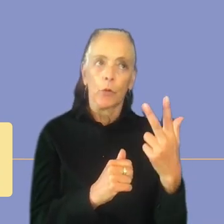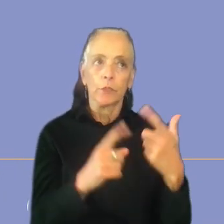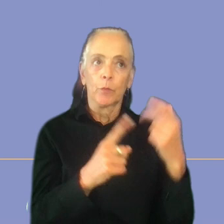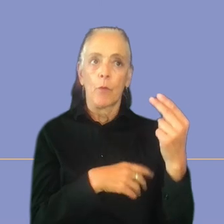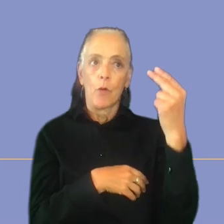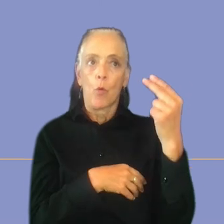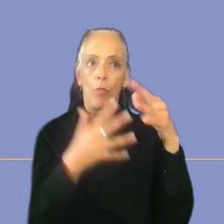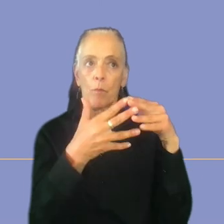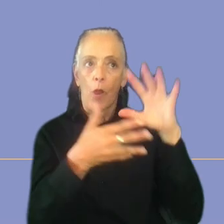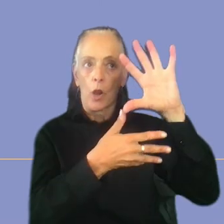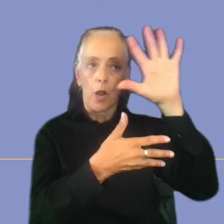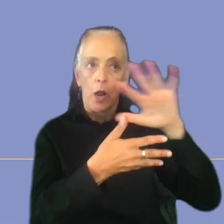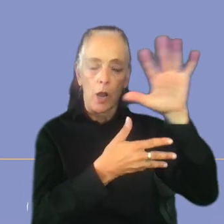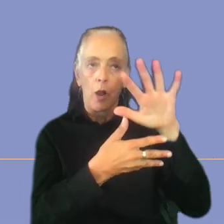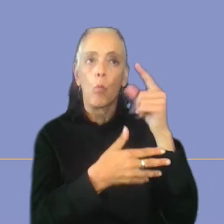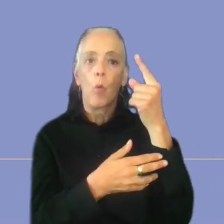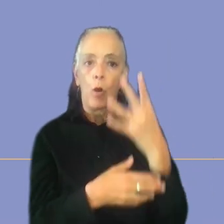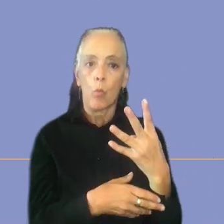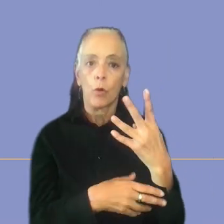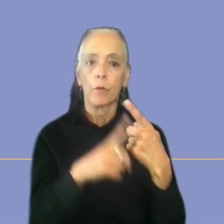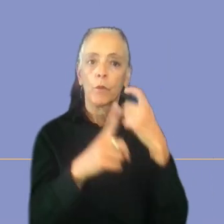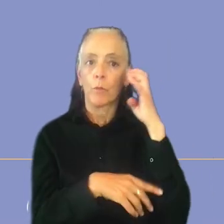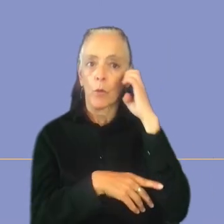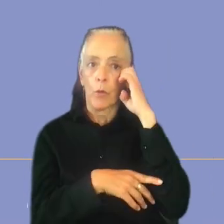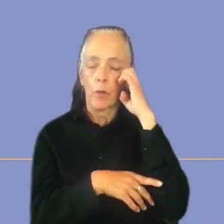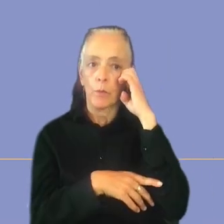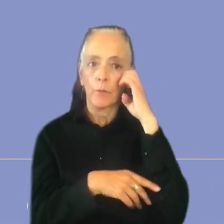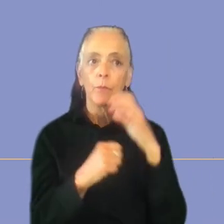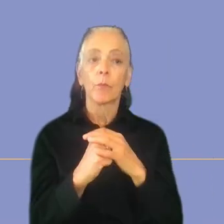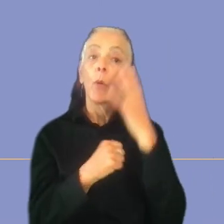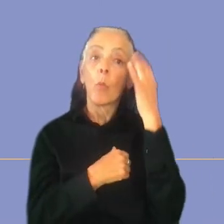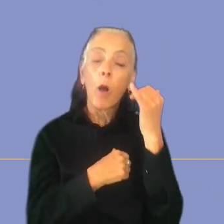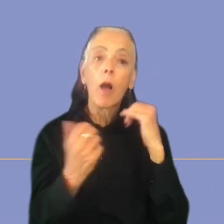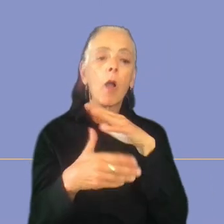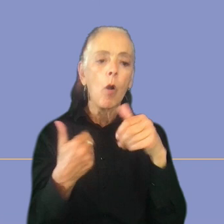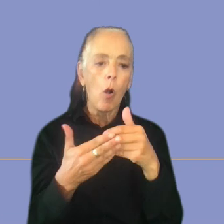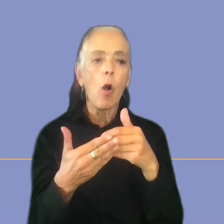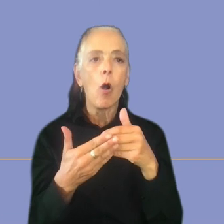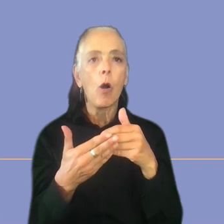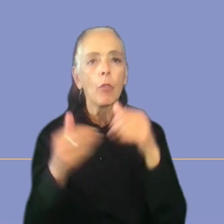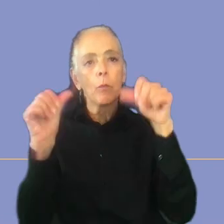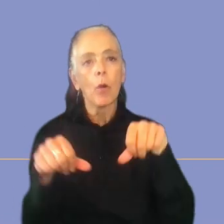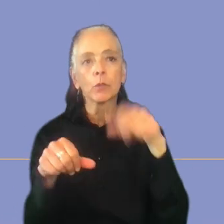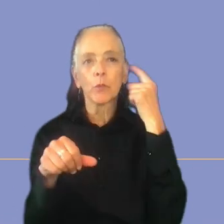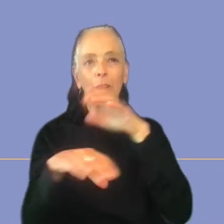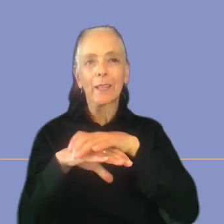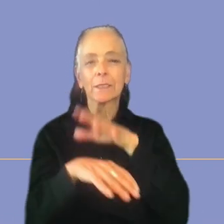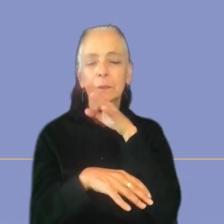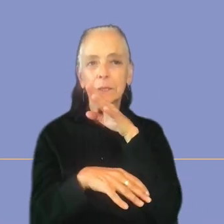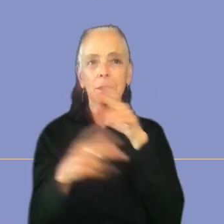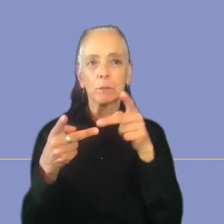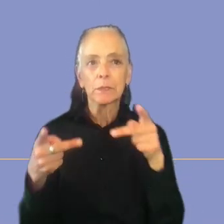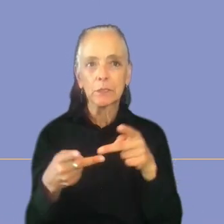and this is mainly due to the fact that all the posts were English-speaking positions so everything